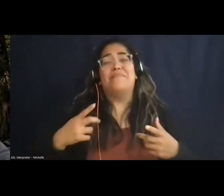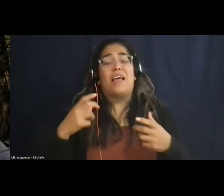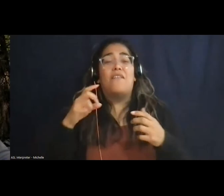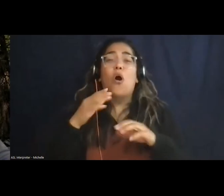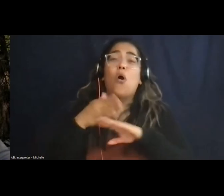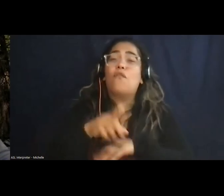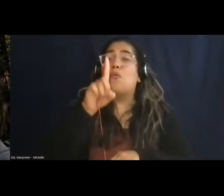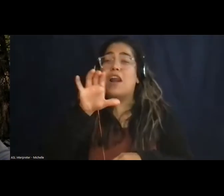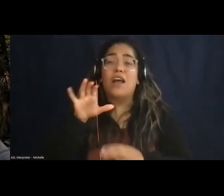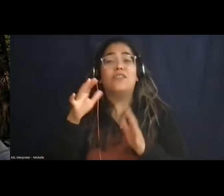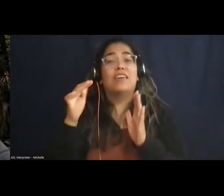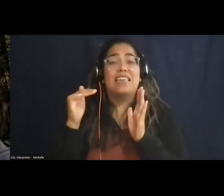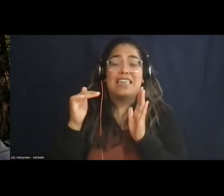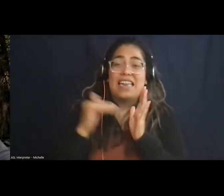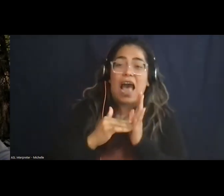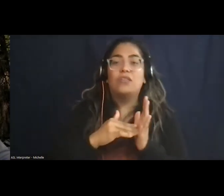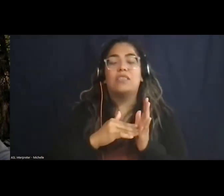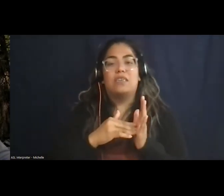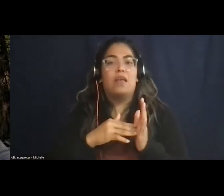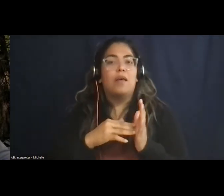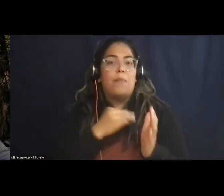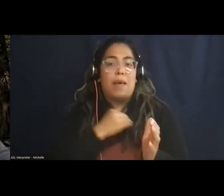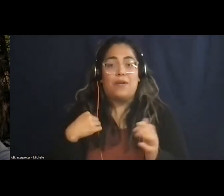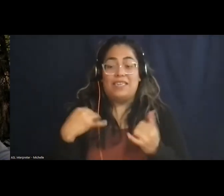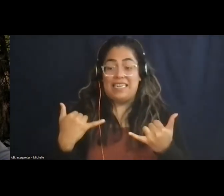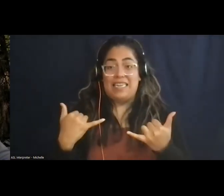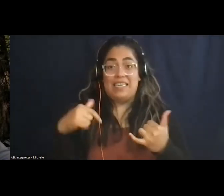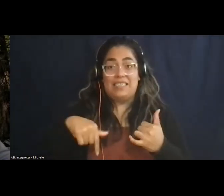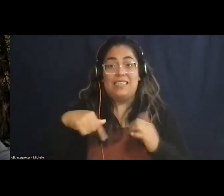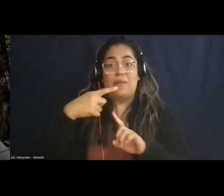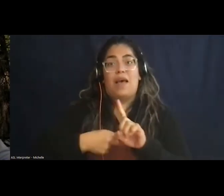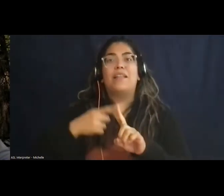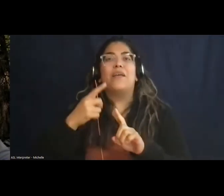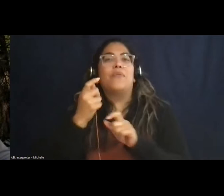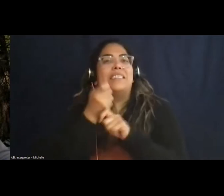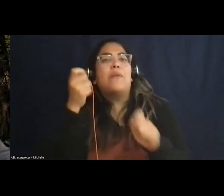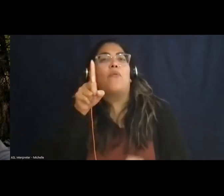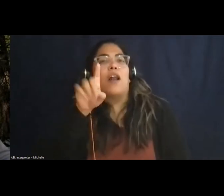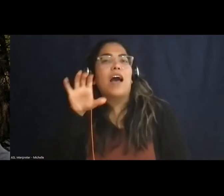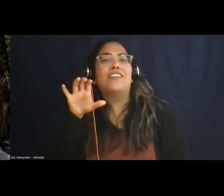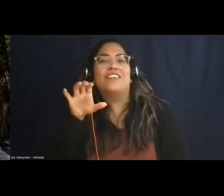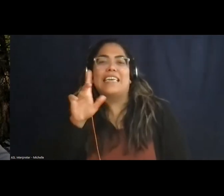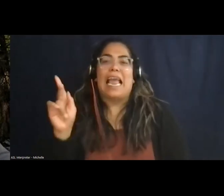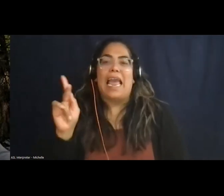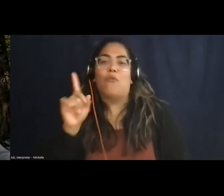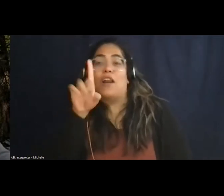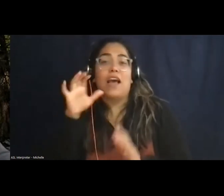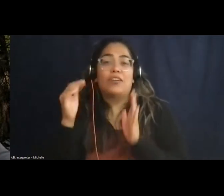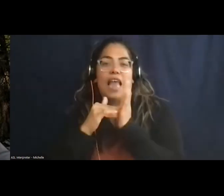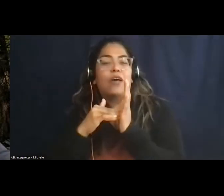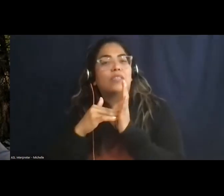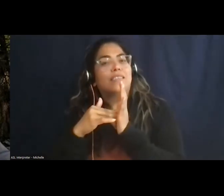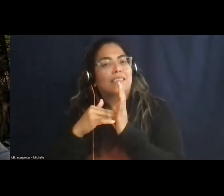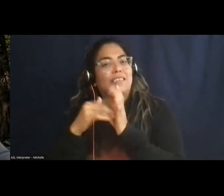year, we have been celebrating our 100 SEA 100K celebration that showcases our members, our alumni,